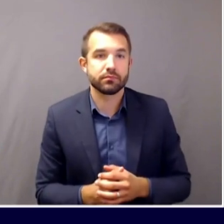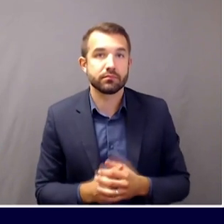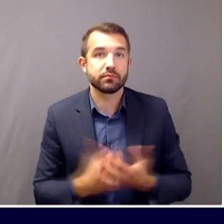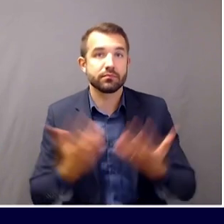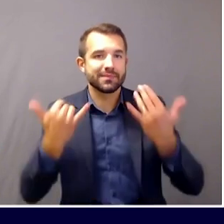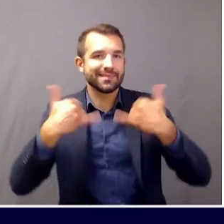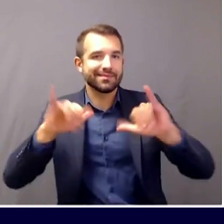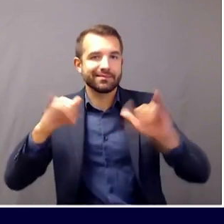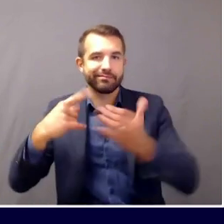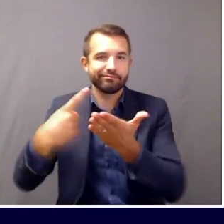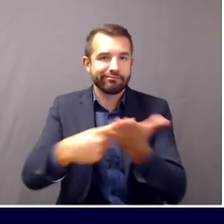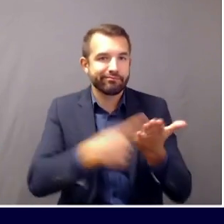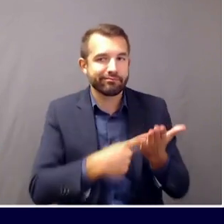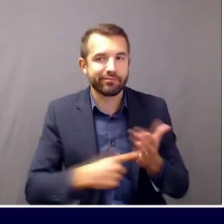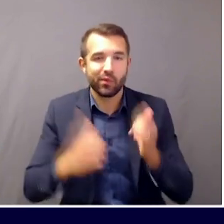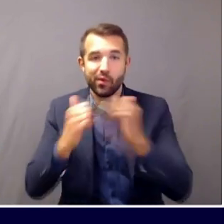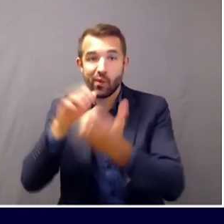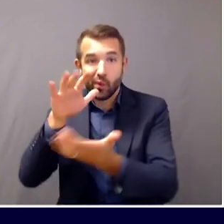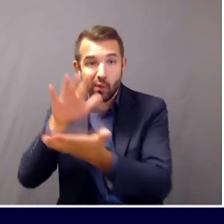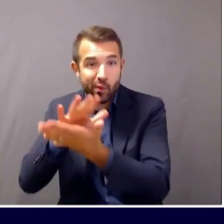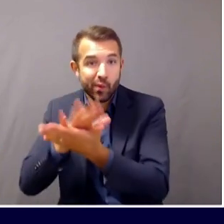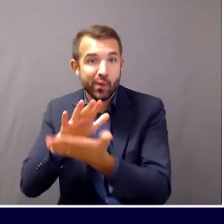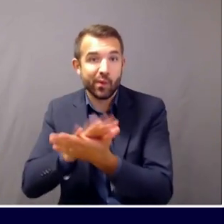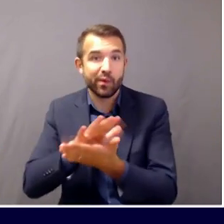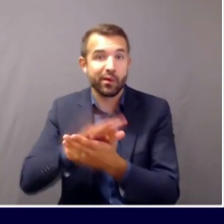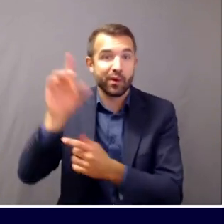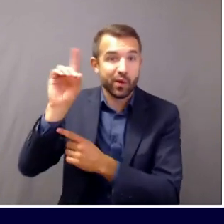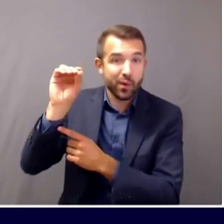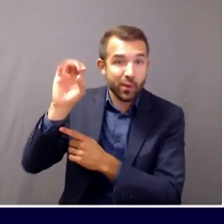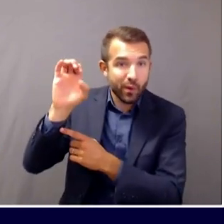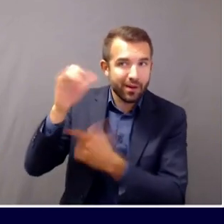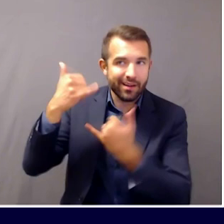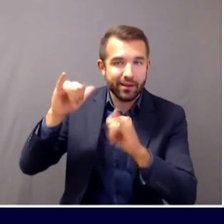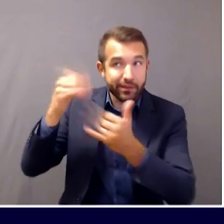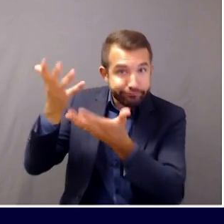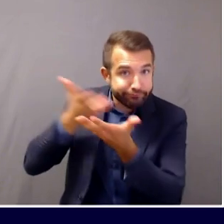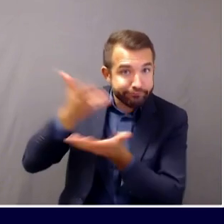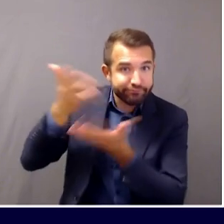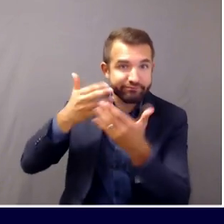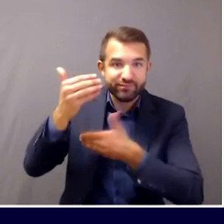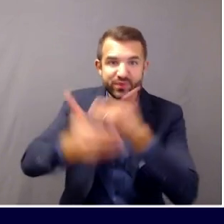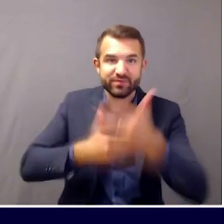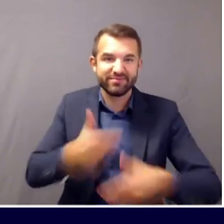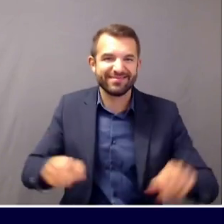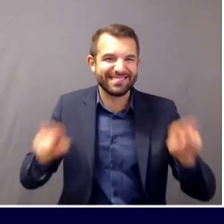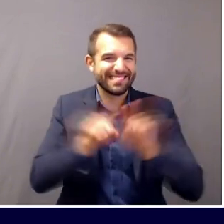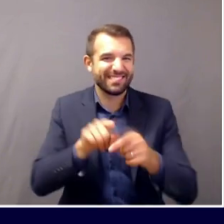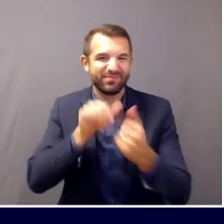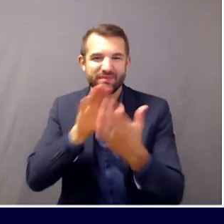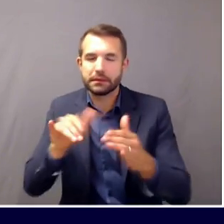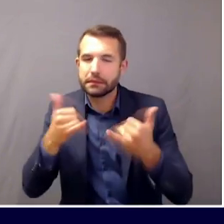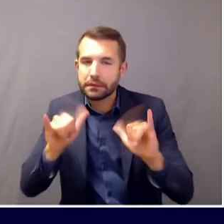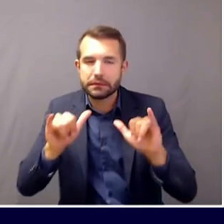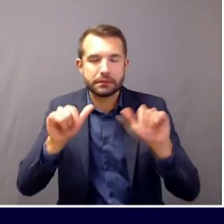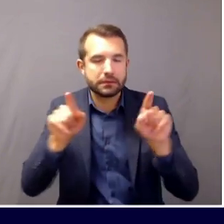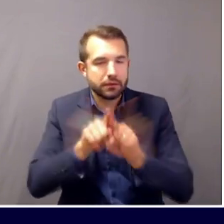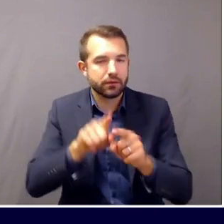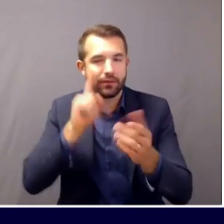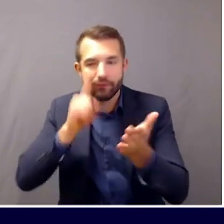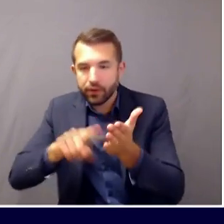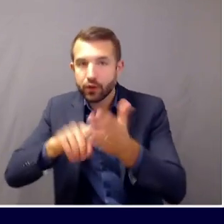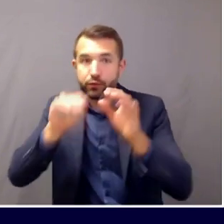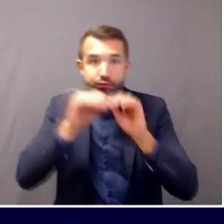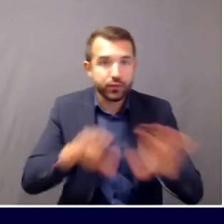the Department of Education. But again, this is what we do as we investigate any type of outbreak. We're always balancing privacy